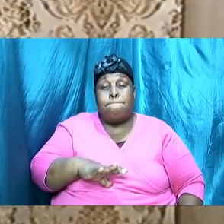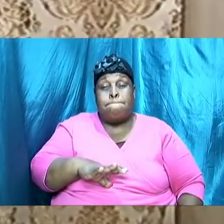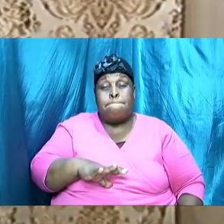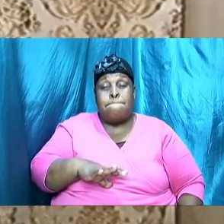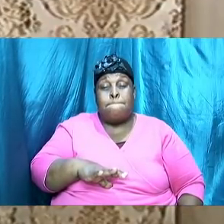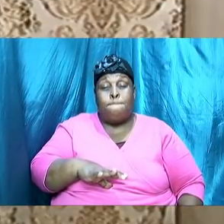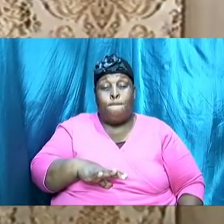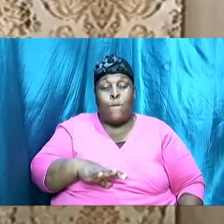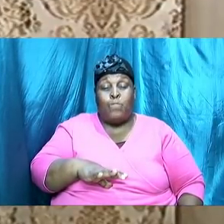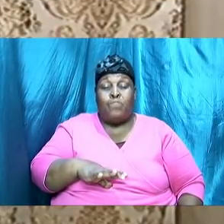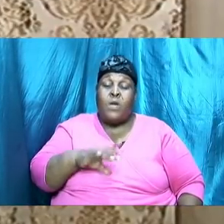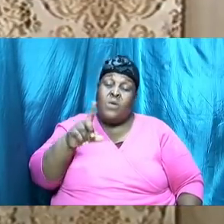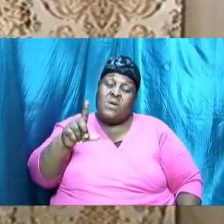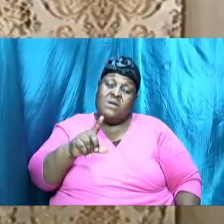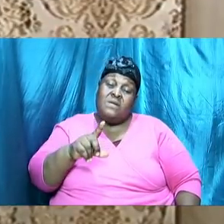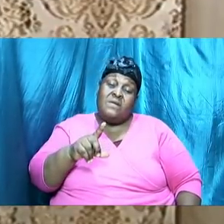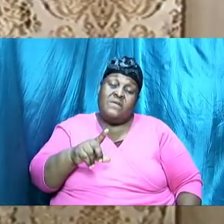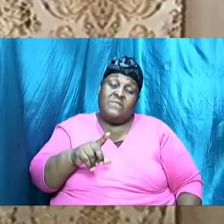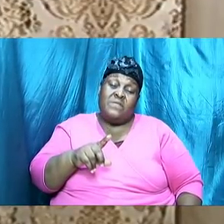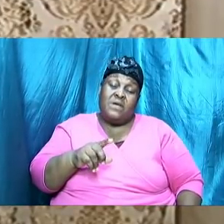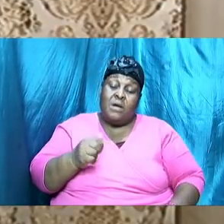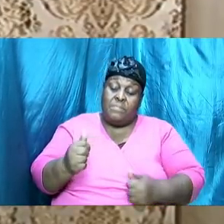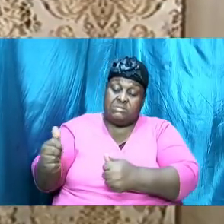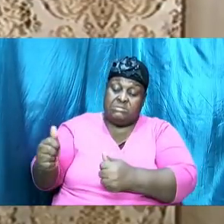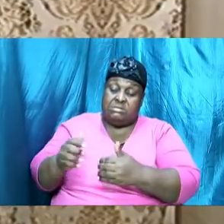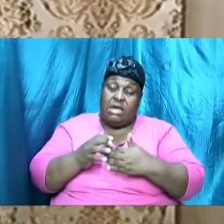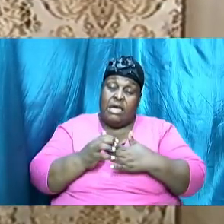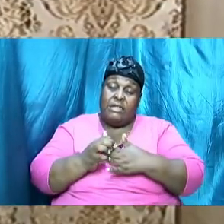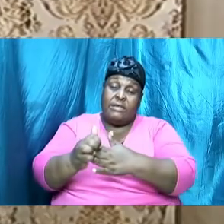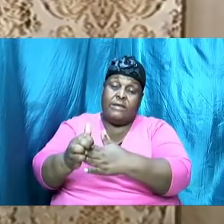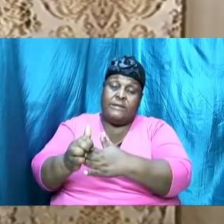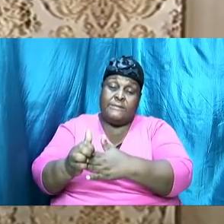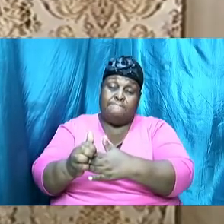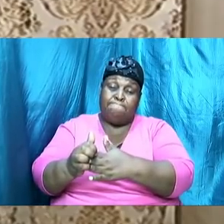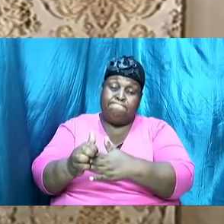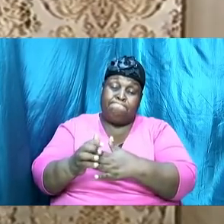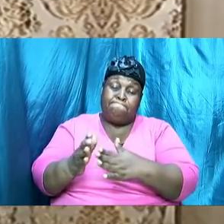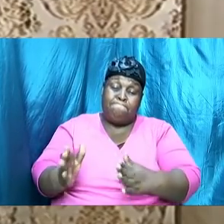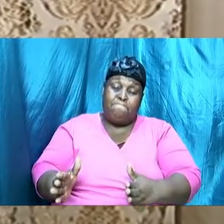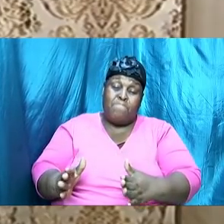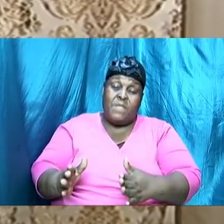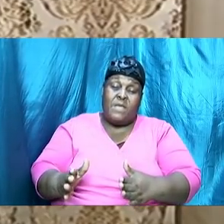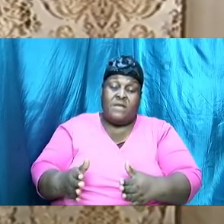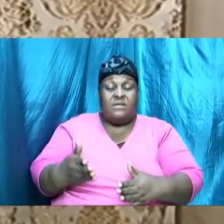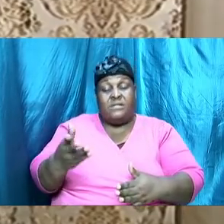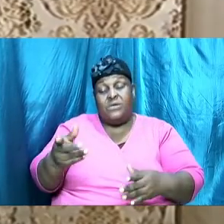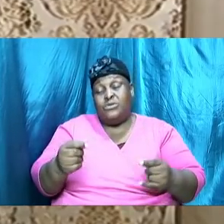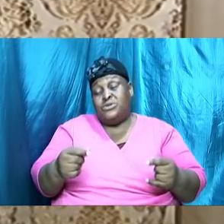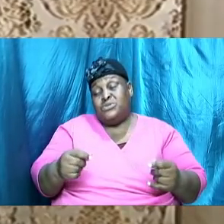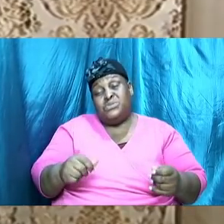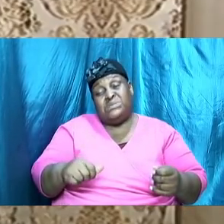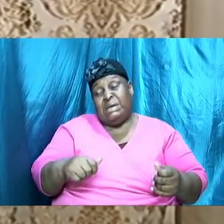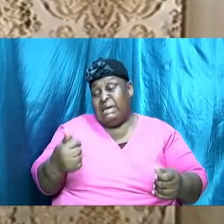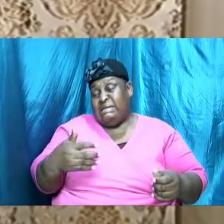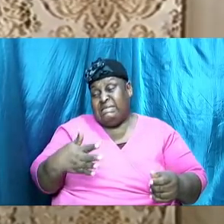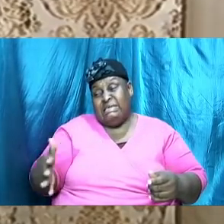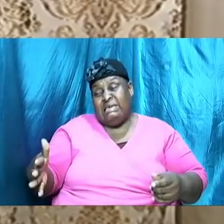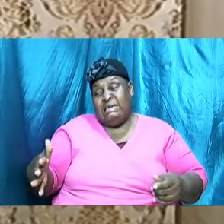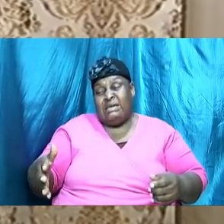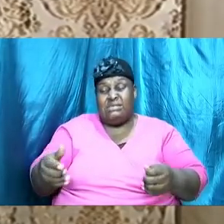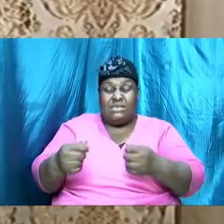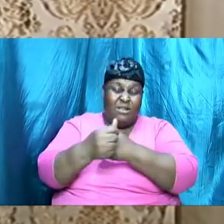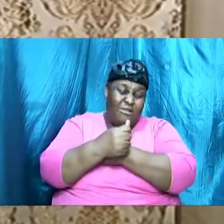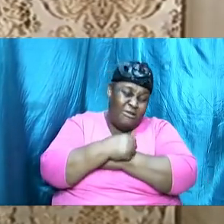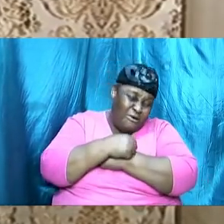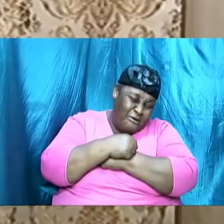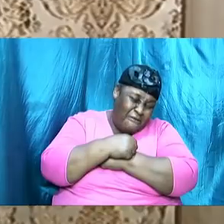one of their leaders the apostolic leaders they would have done anything because of the love and the relationship and how close and